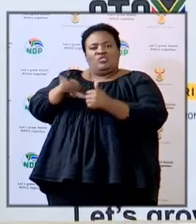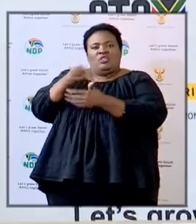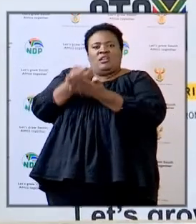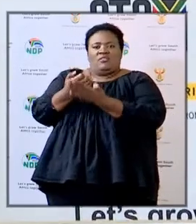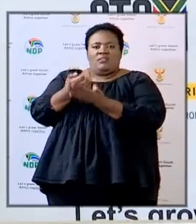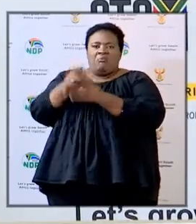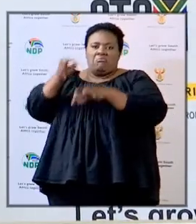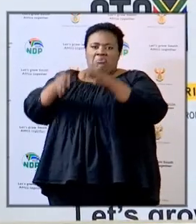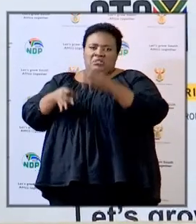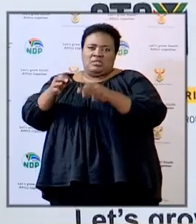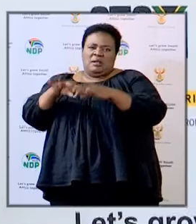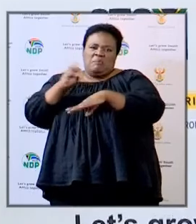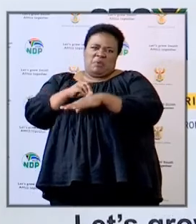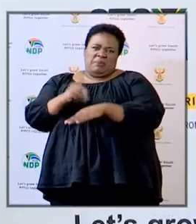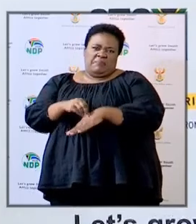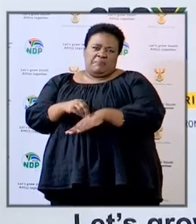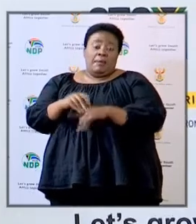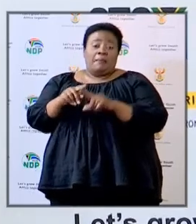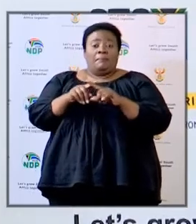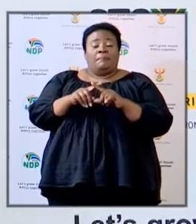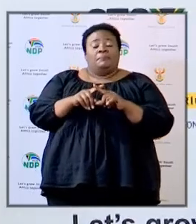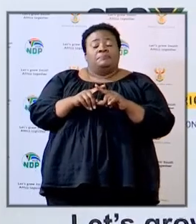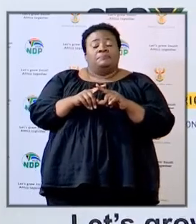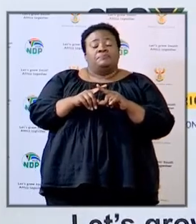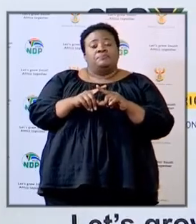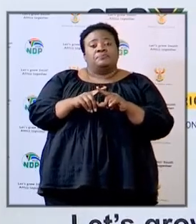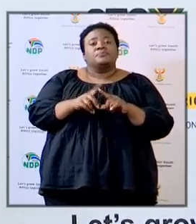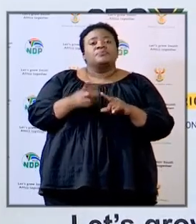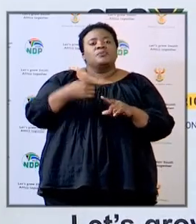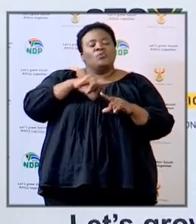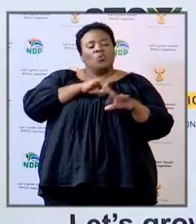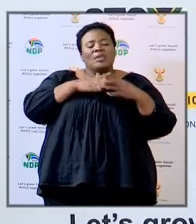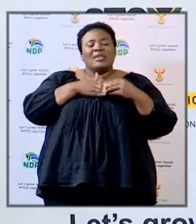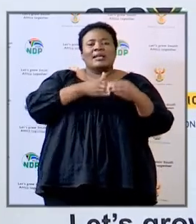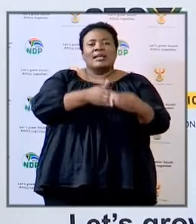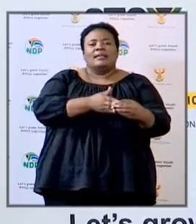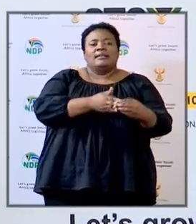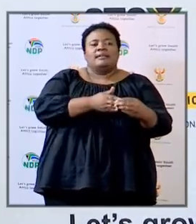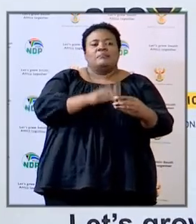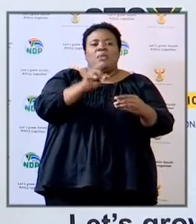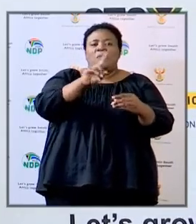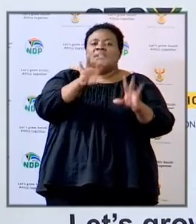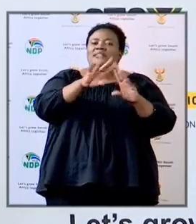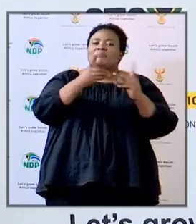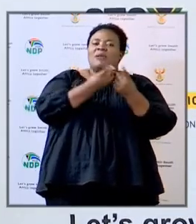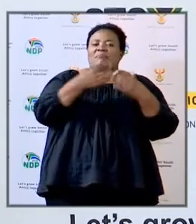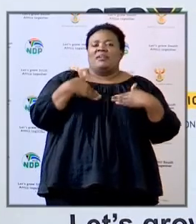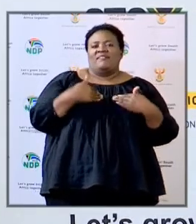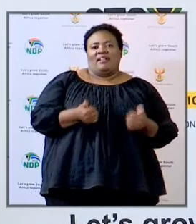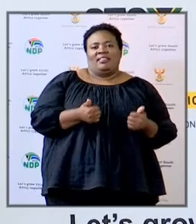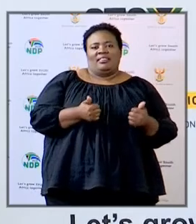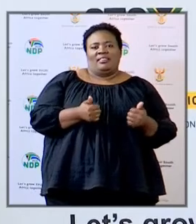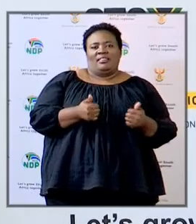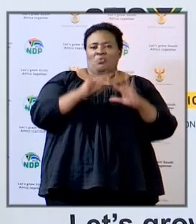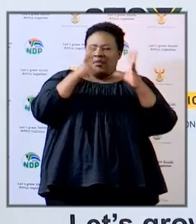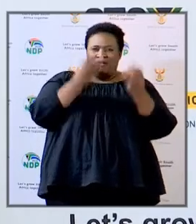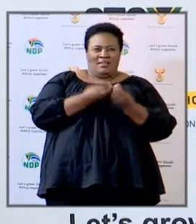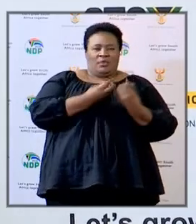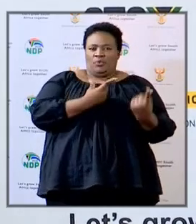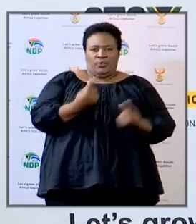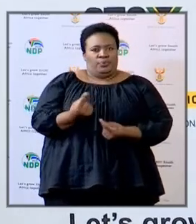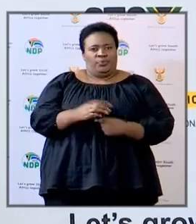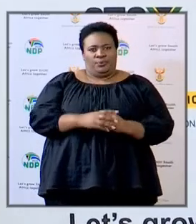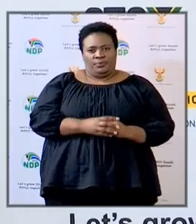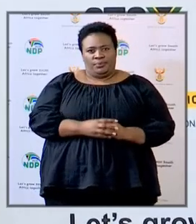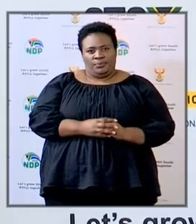economic and political problem as a result we are all guided by the Department of Health in what we're